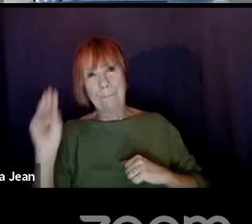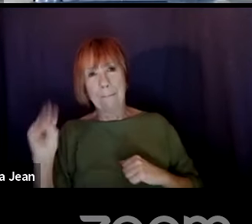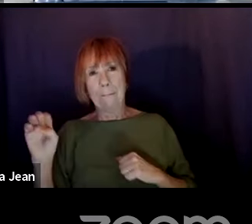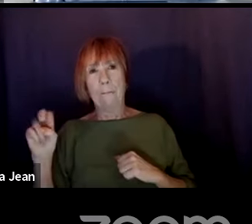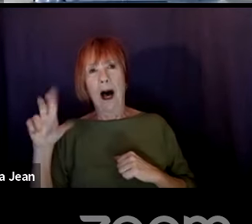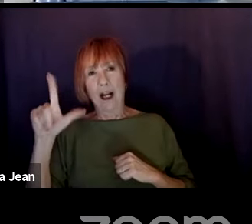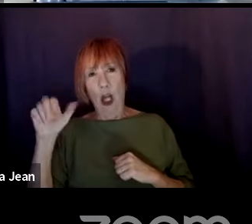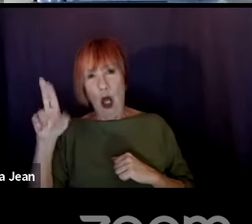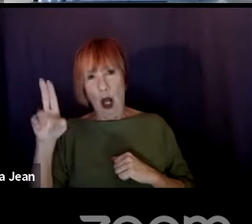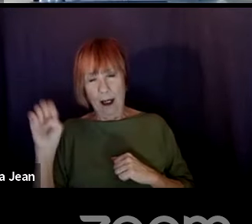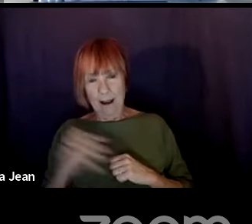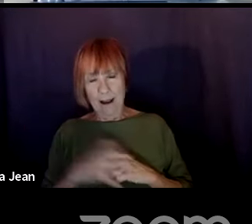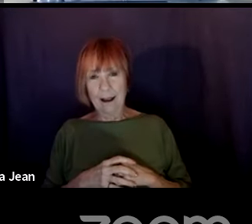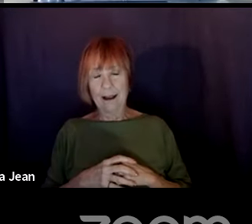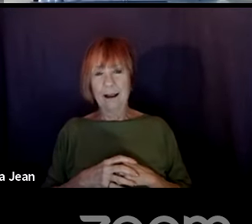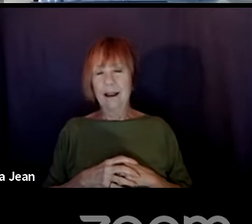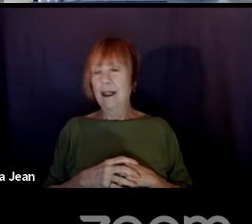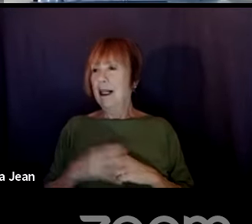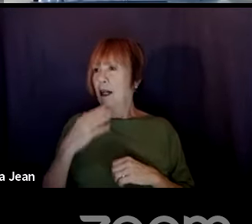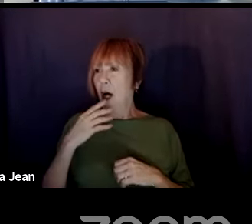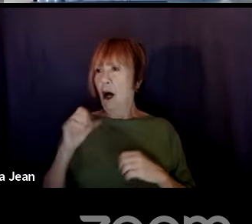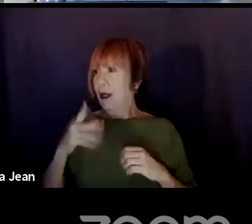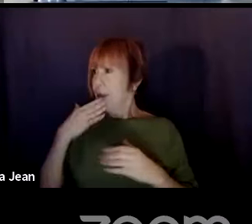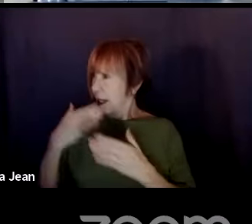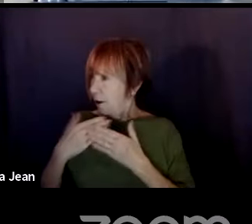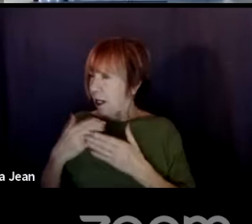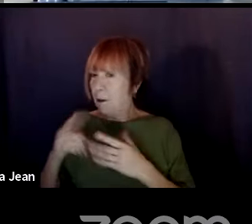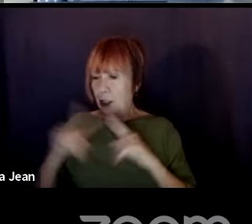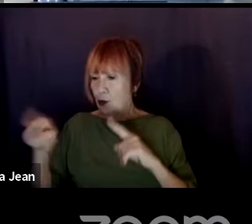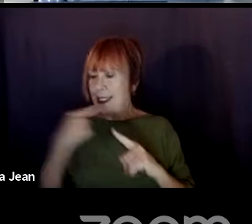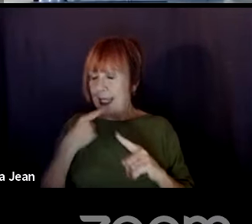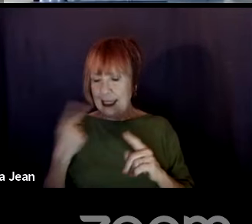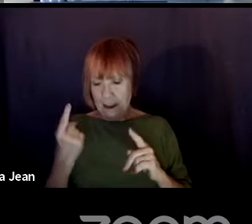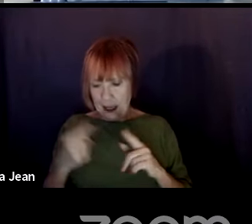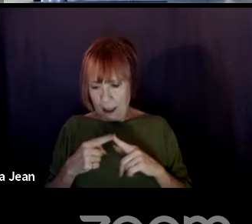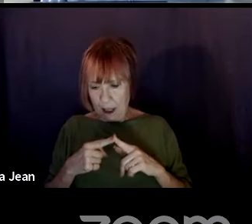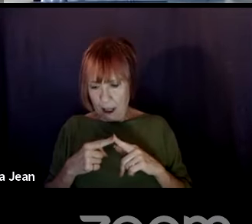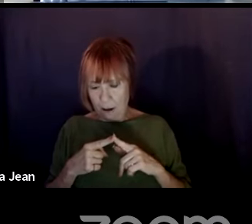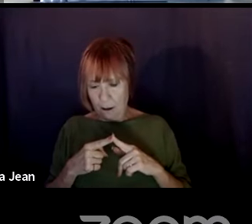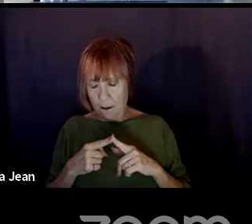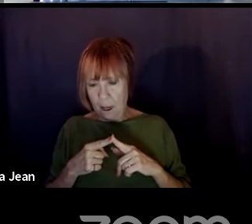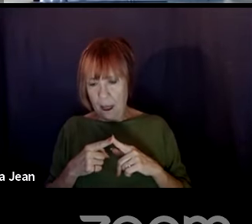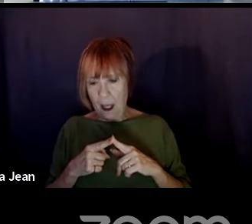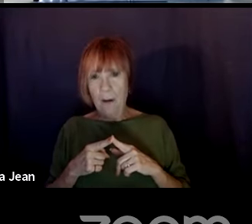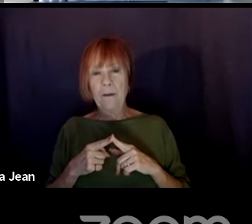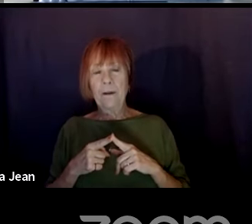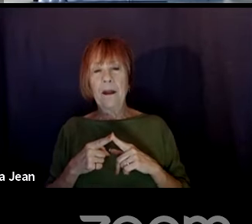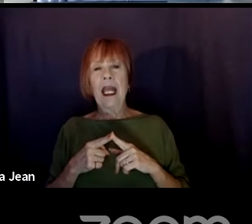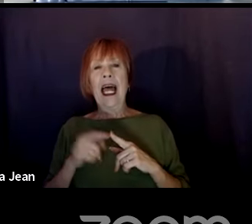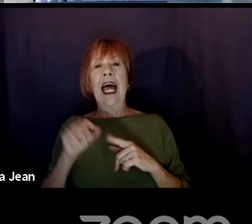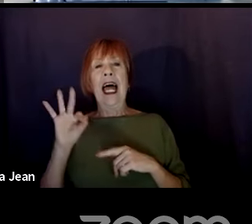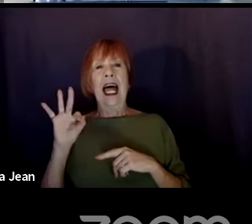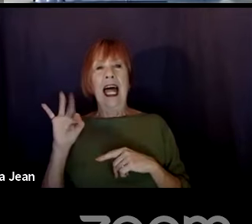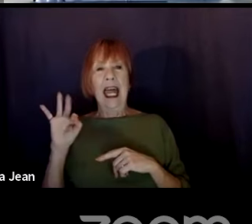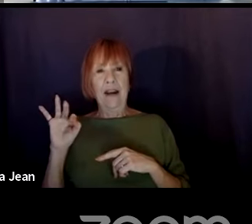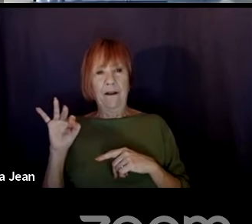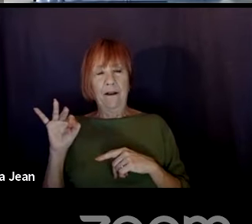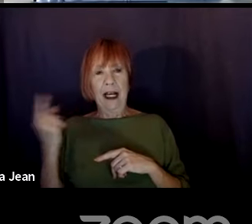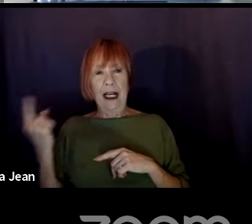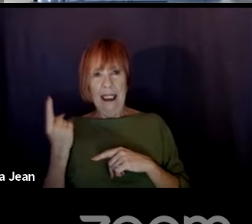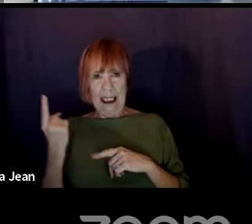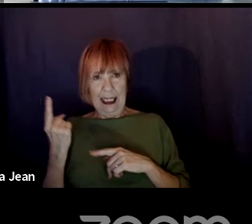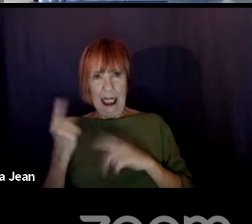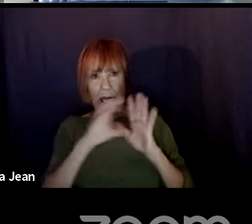So you said something, thank you for that. And, and you said something in there where you were talking about as your, if someone does have a, an important,